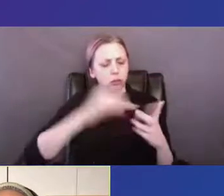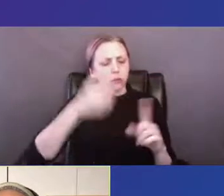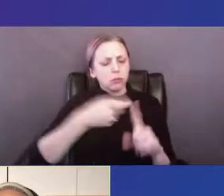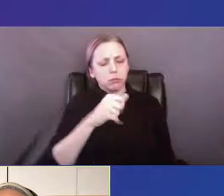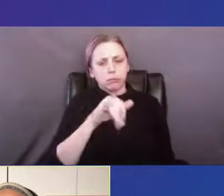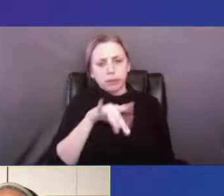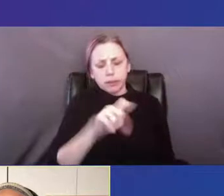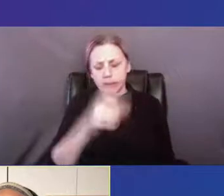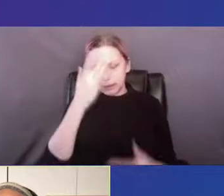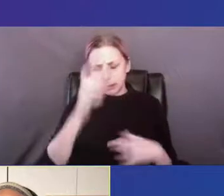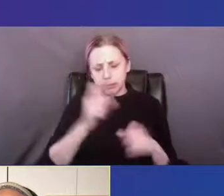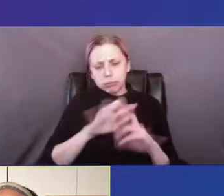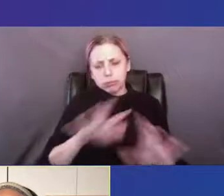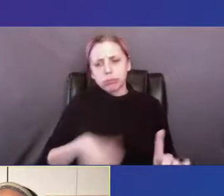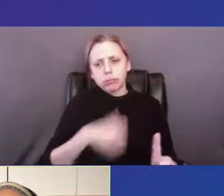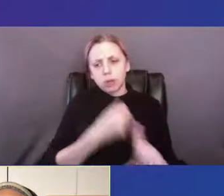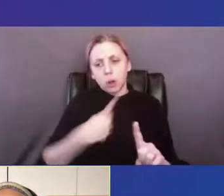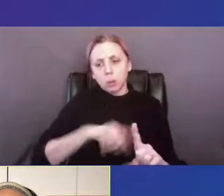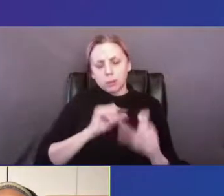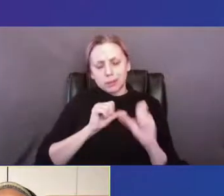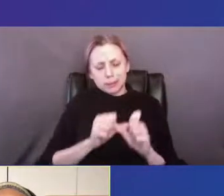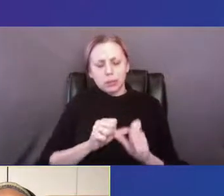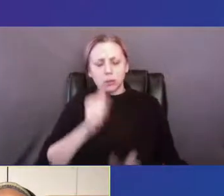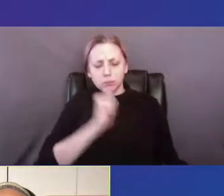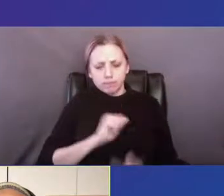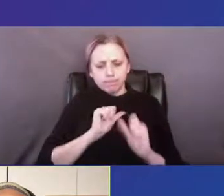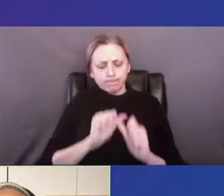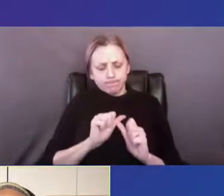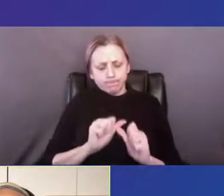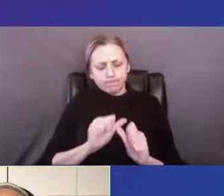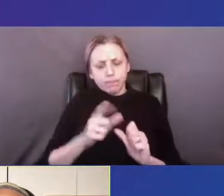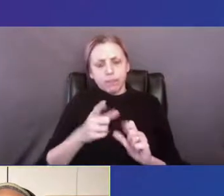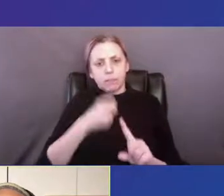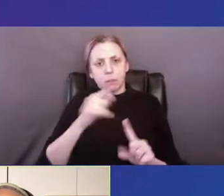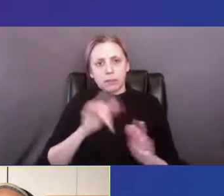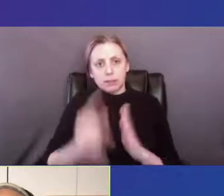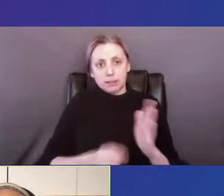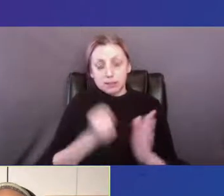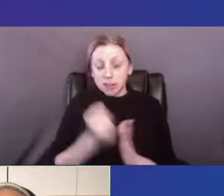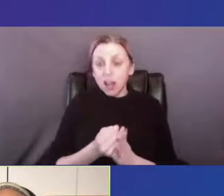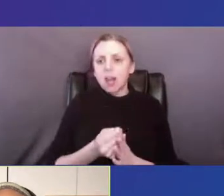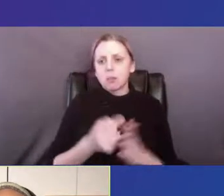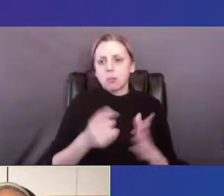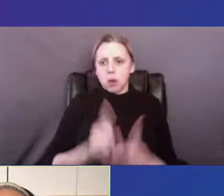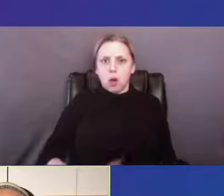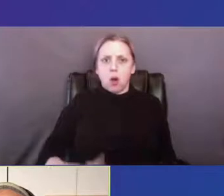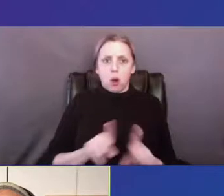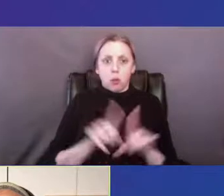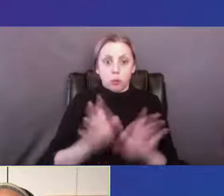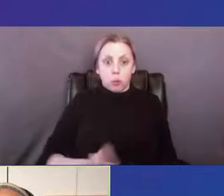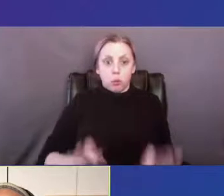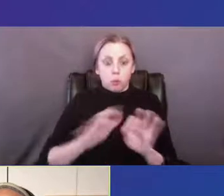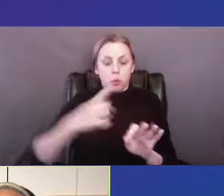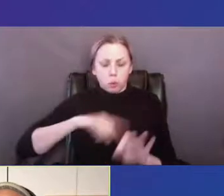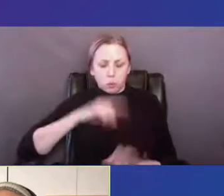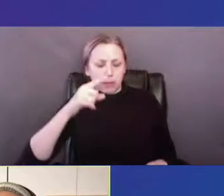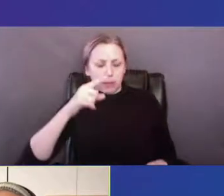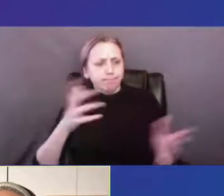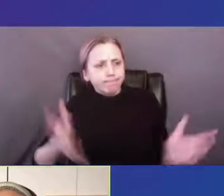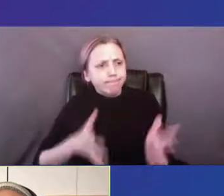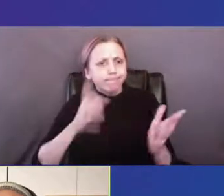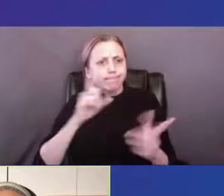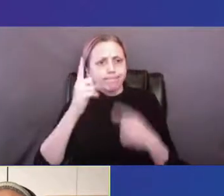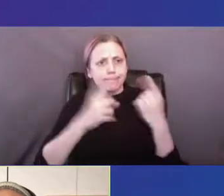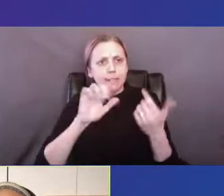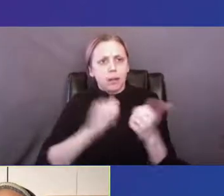continue to persevere through this era. Moreover, we urge you to consider the ways in which the coronavirus is an